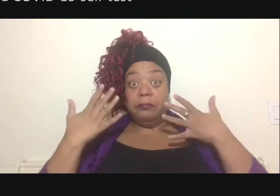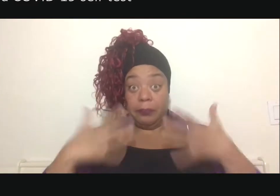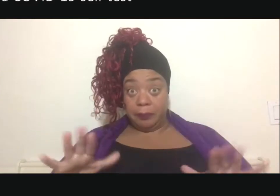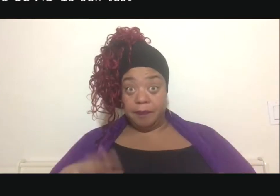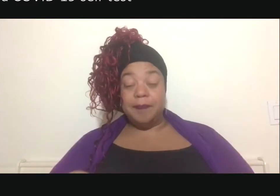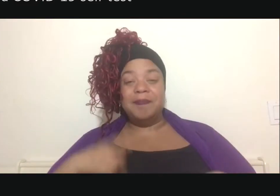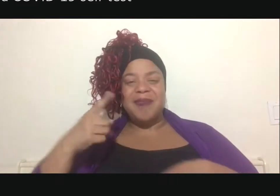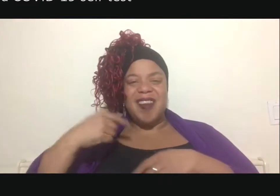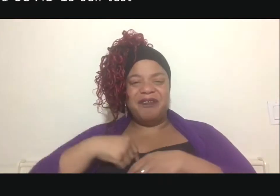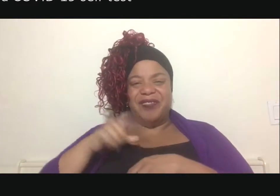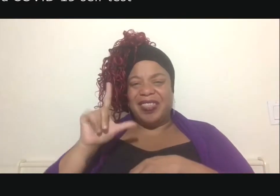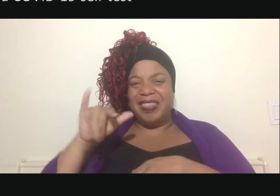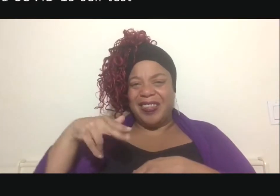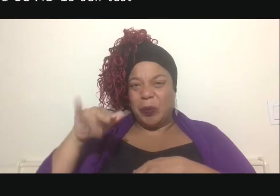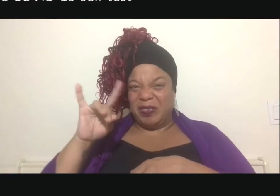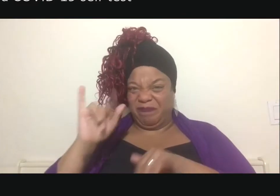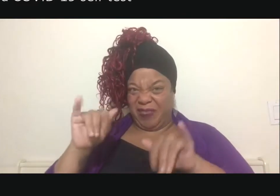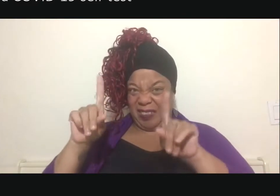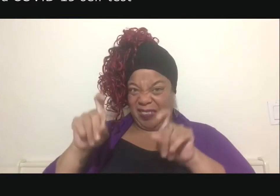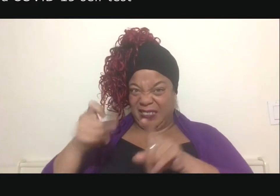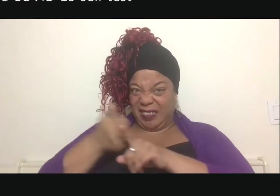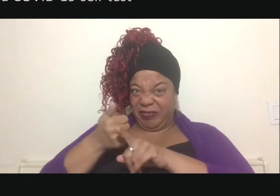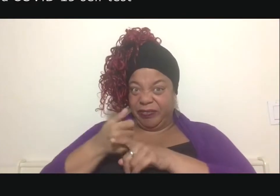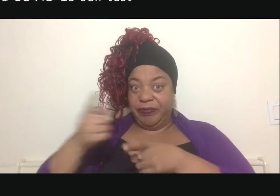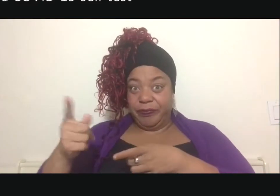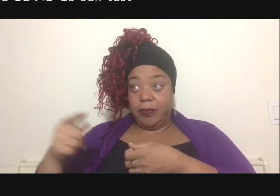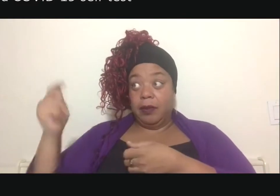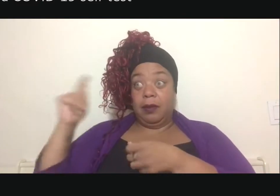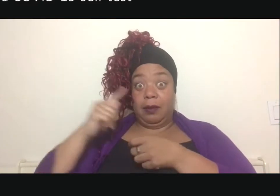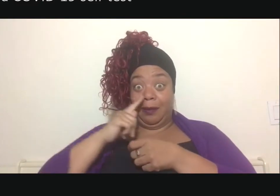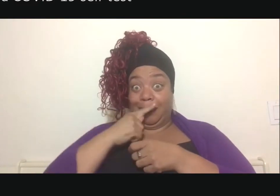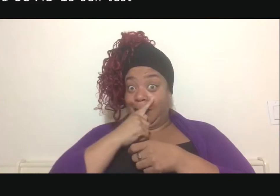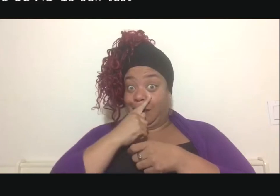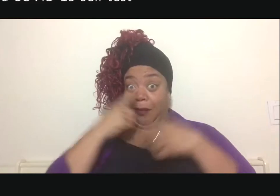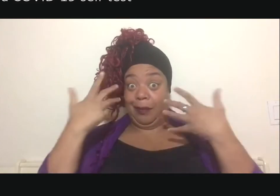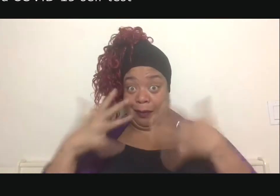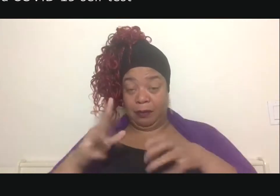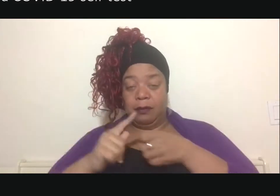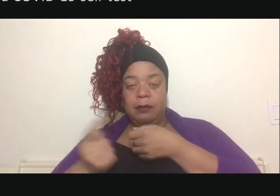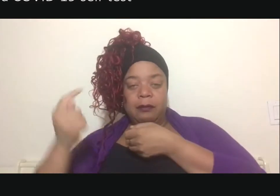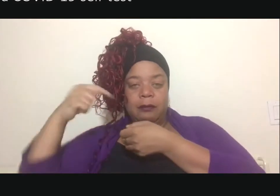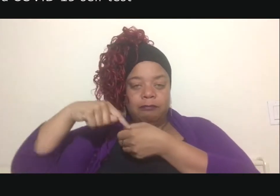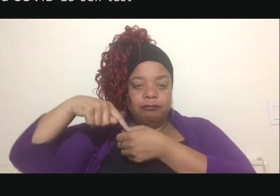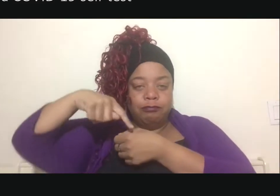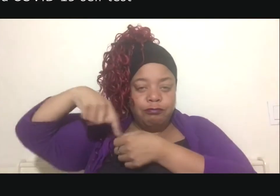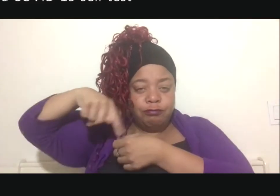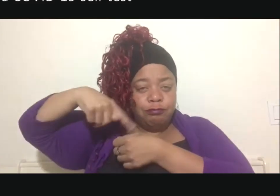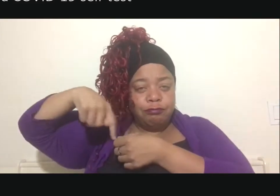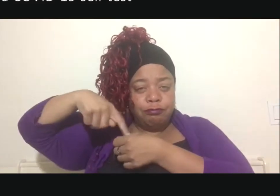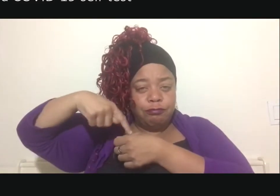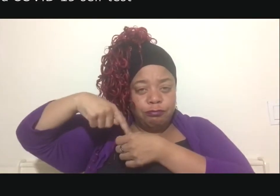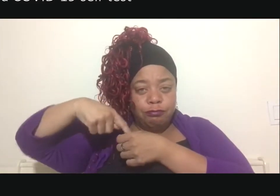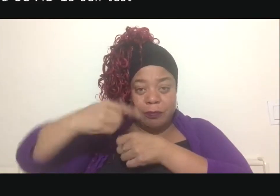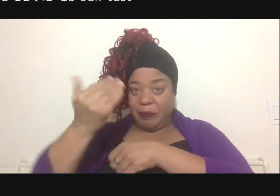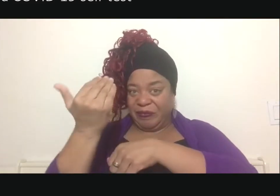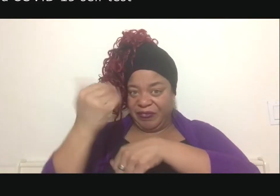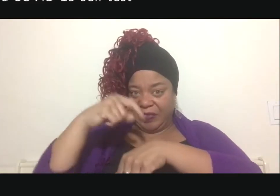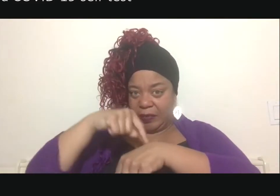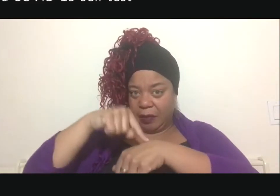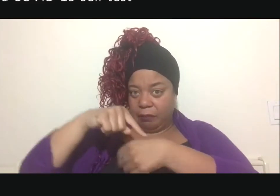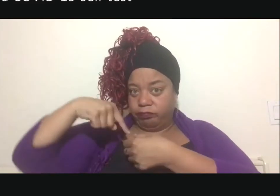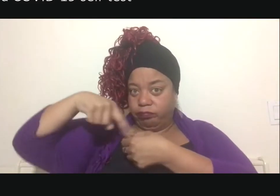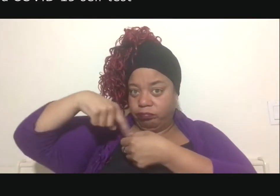Insert the swab tip fully inside each nostril Turning it 5 times around the inside